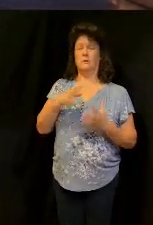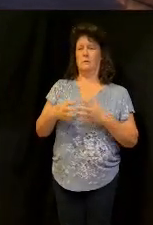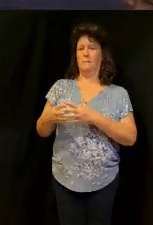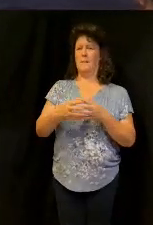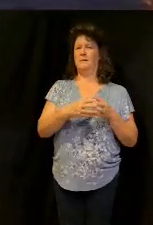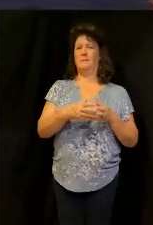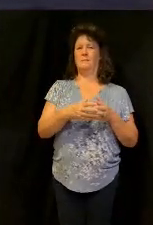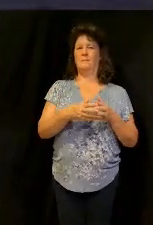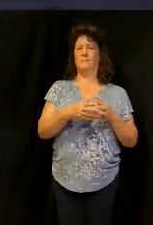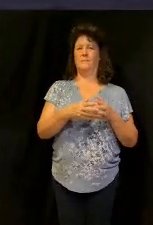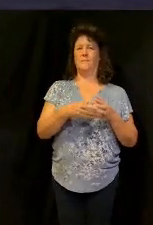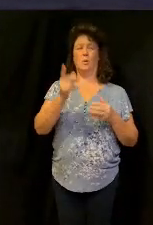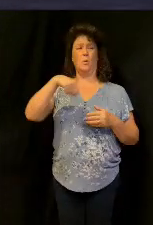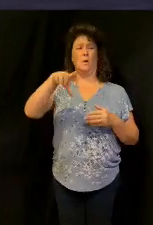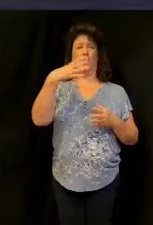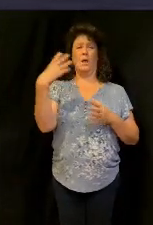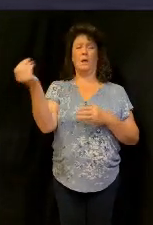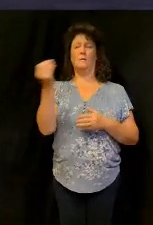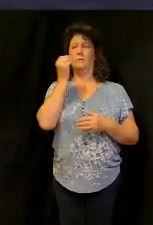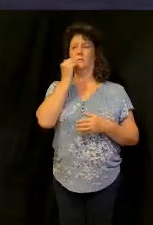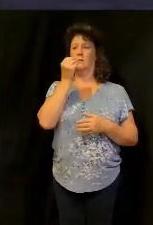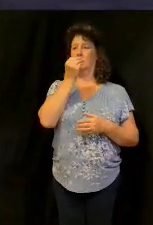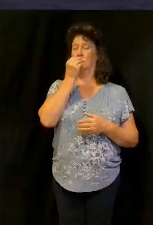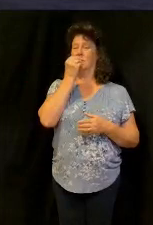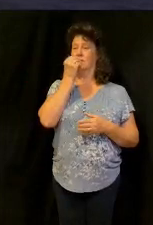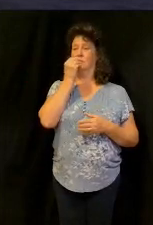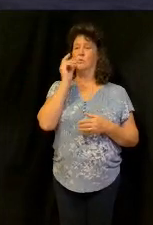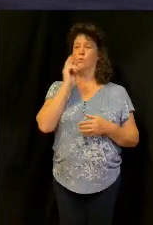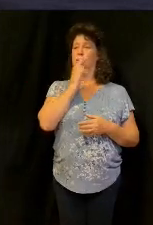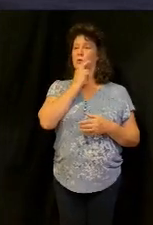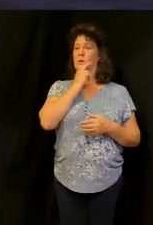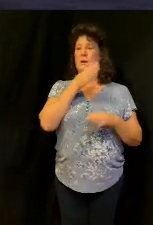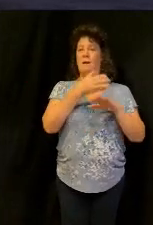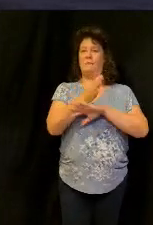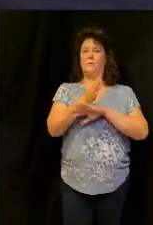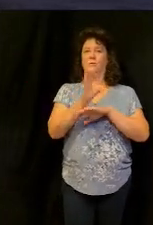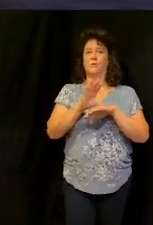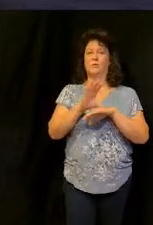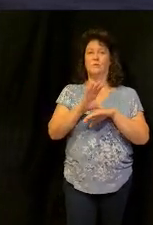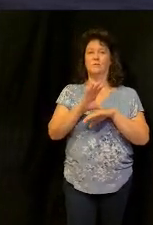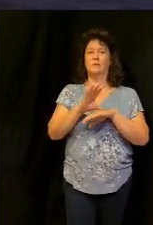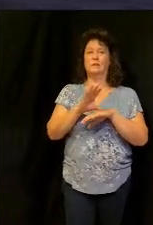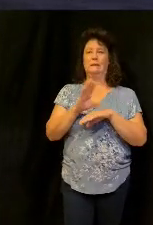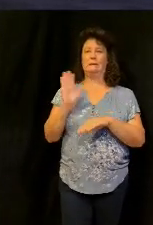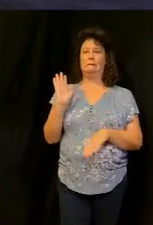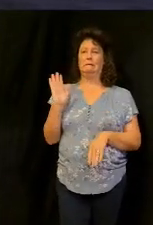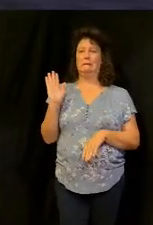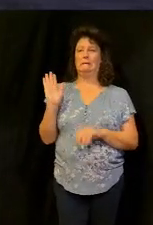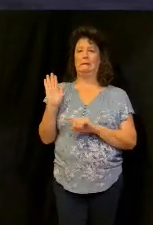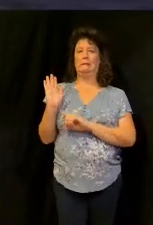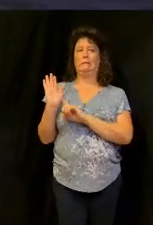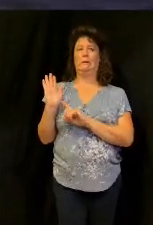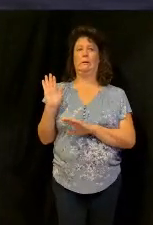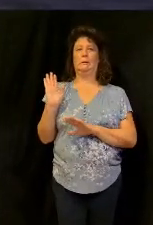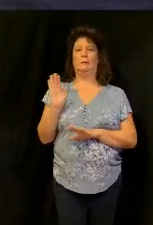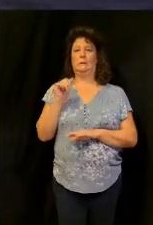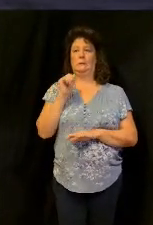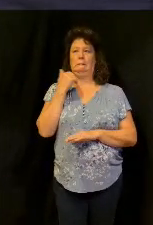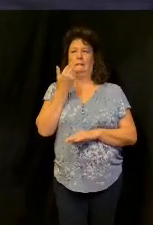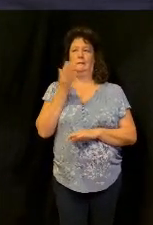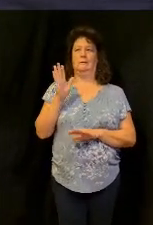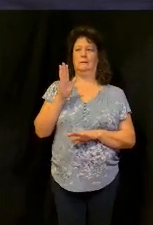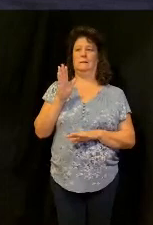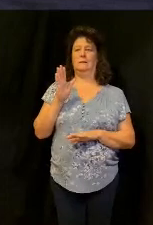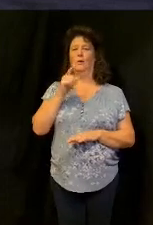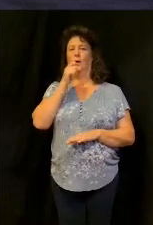you're going to go out to eat who's going out to eat afterwards come on who's going oh I saw this who's going out come on